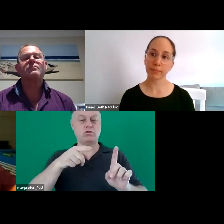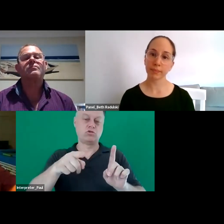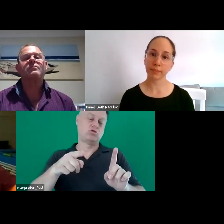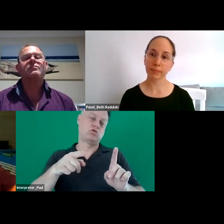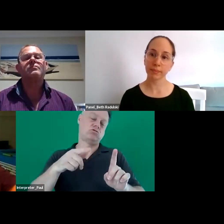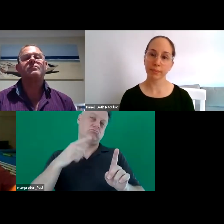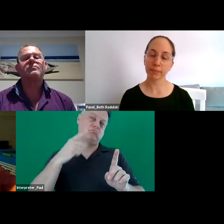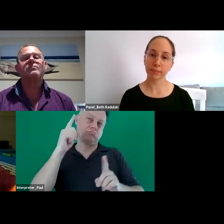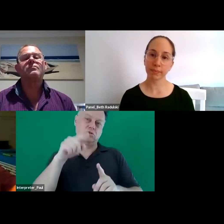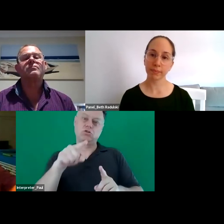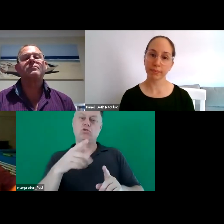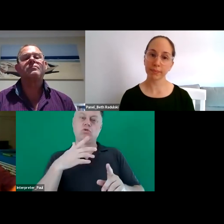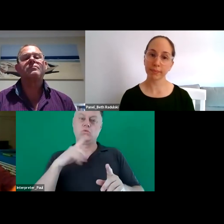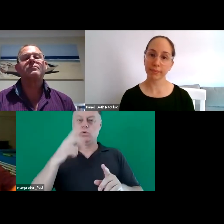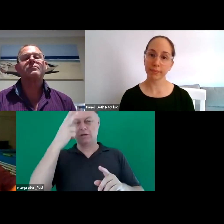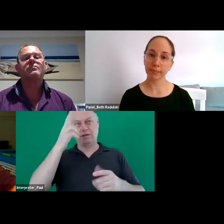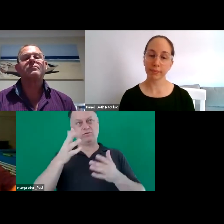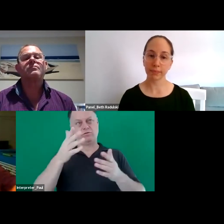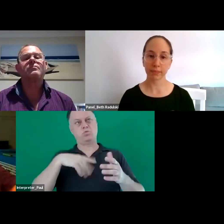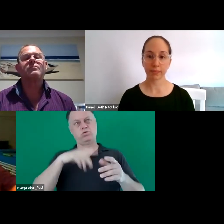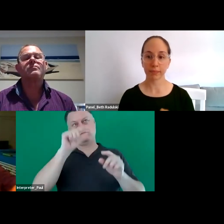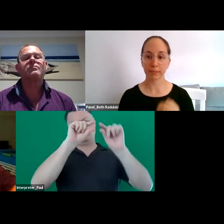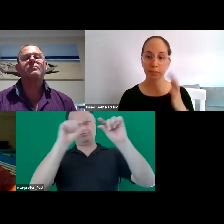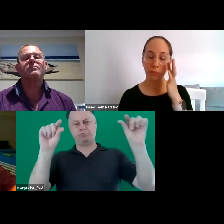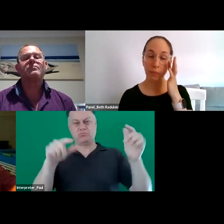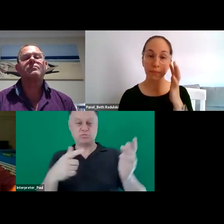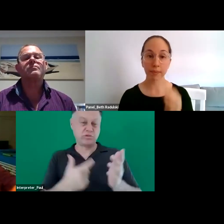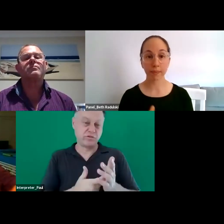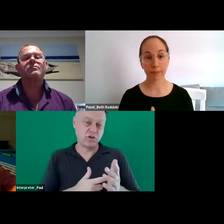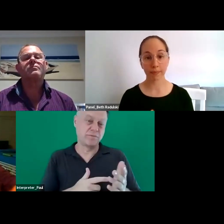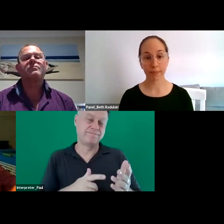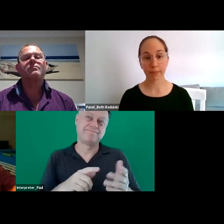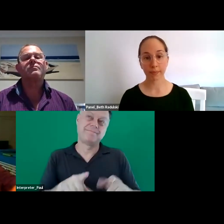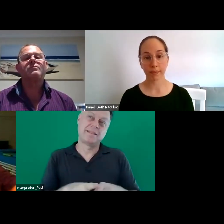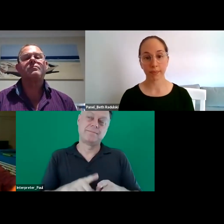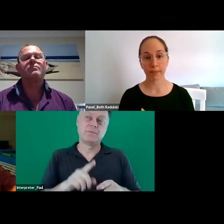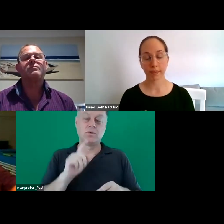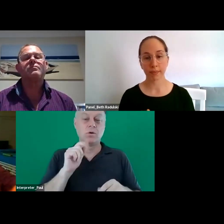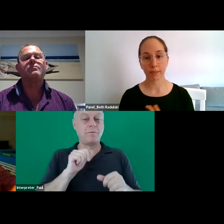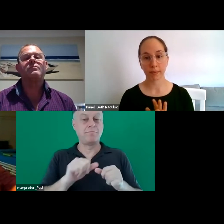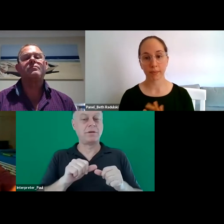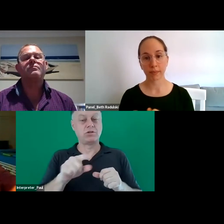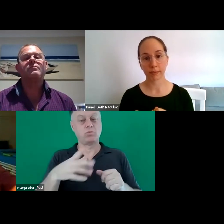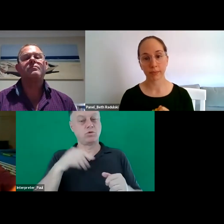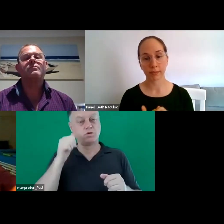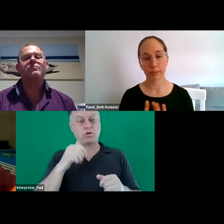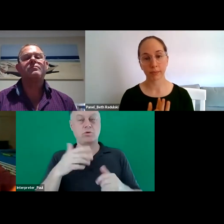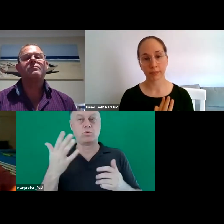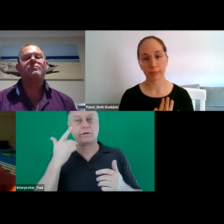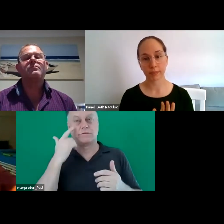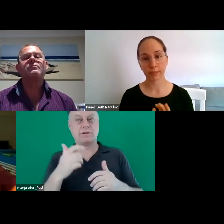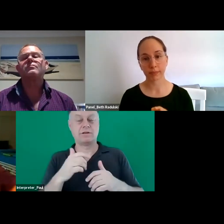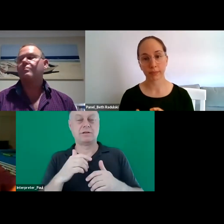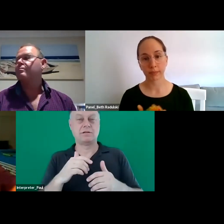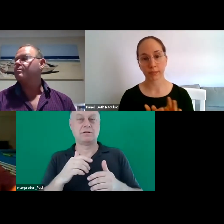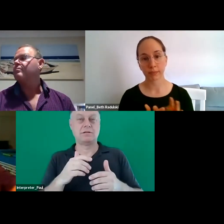support as to what the name of the service is for example would it be easier for you to know where to seek assistance if